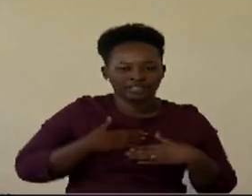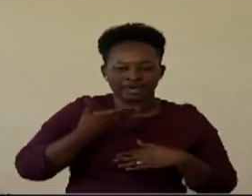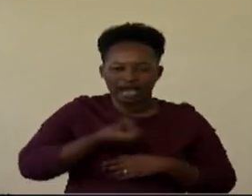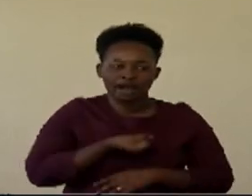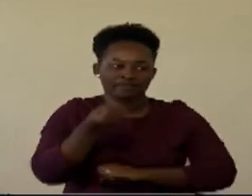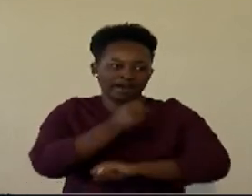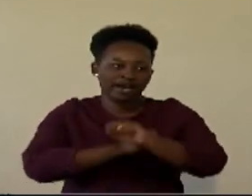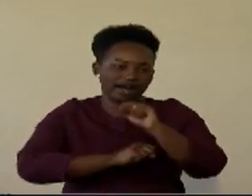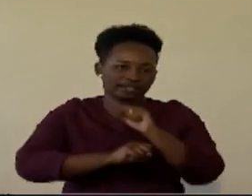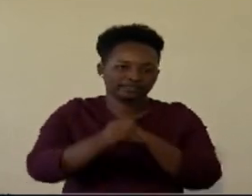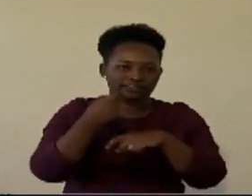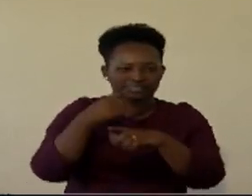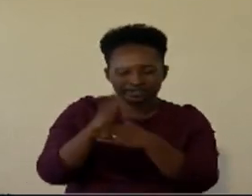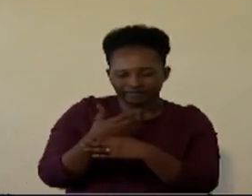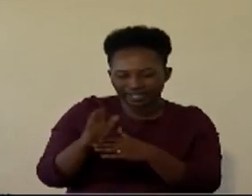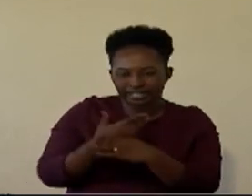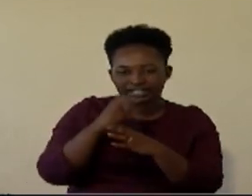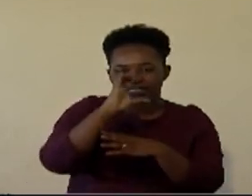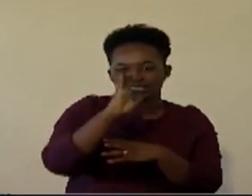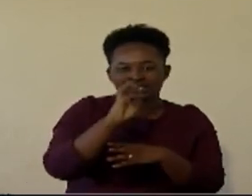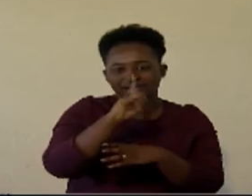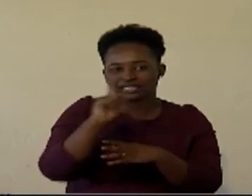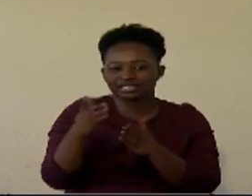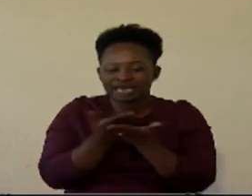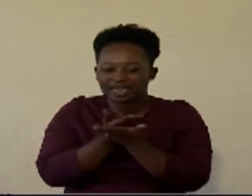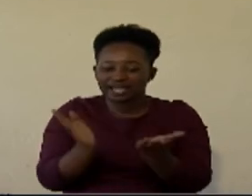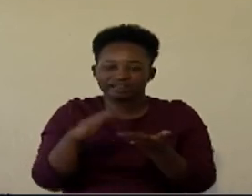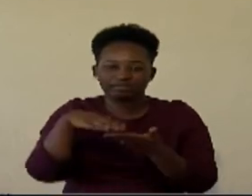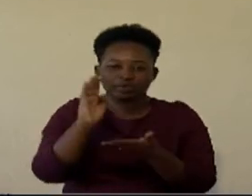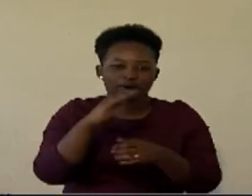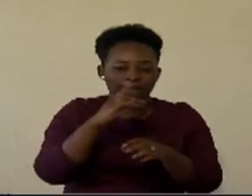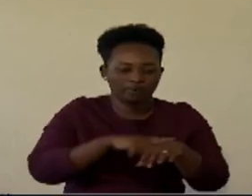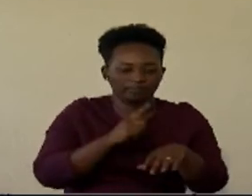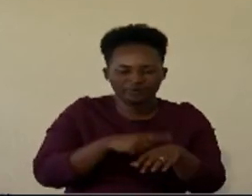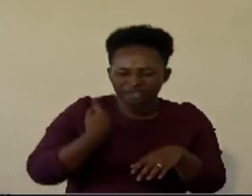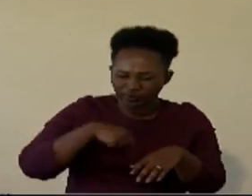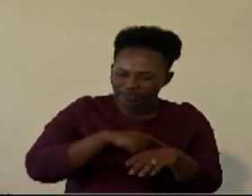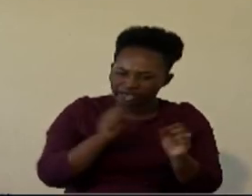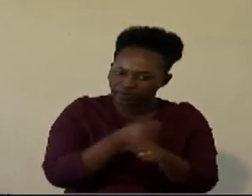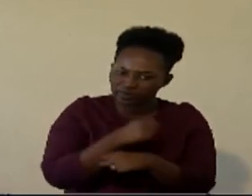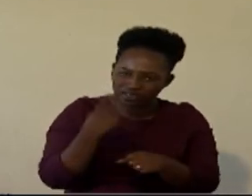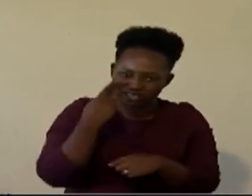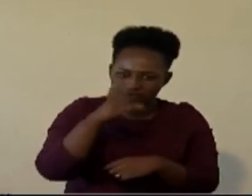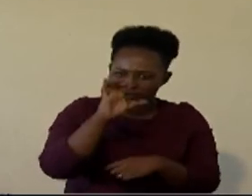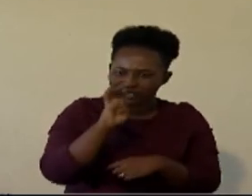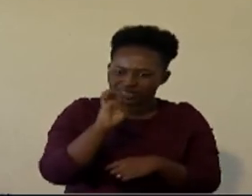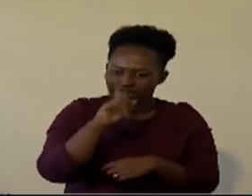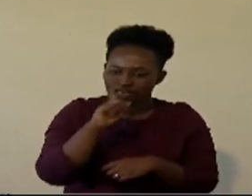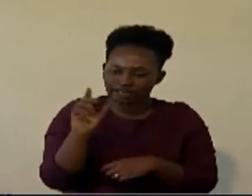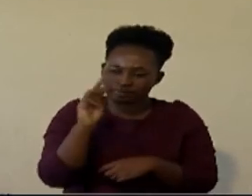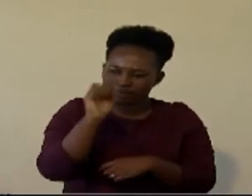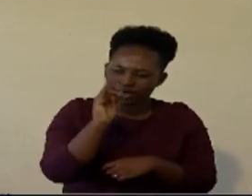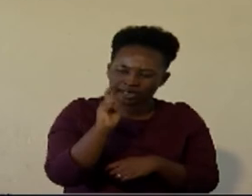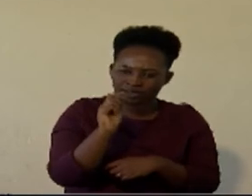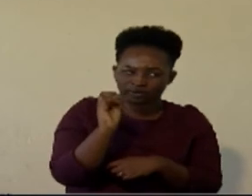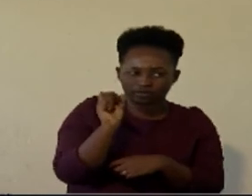dividing cells that at any one moment we are able to see cells in mitosis? And then we can base on that to tell, oh,